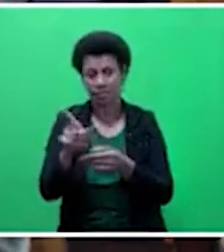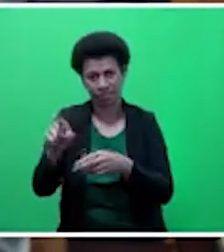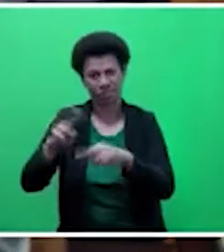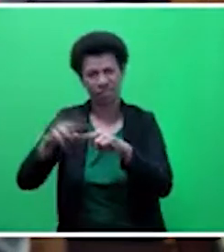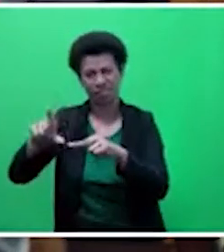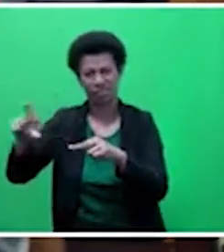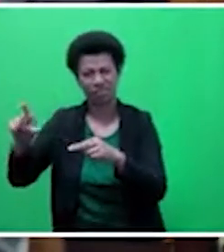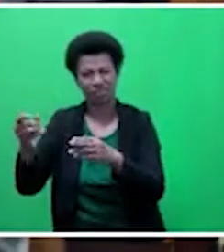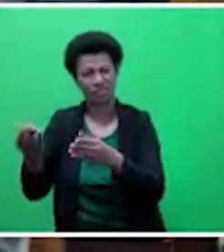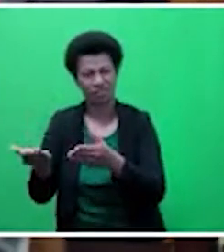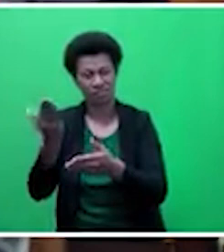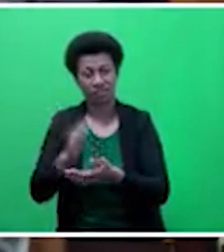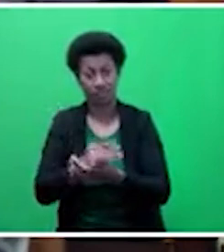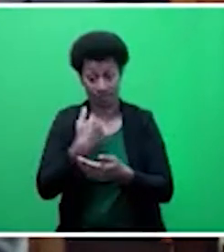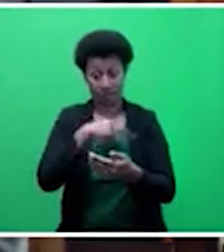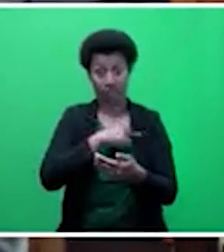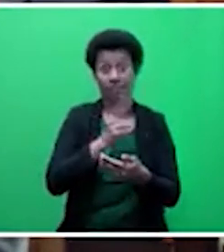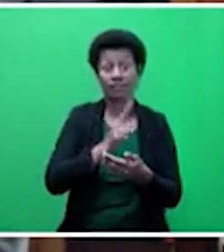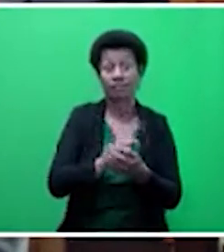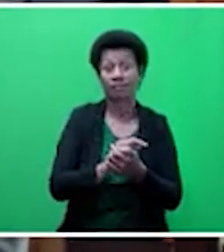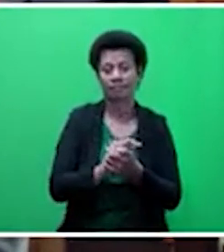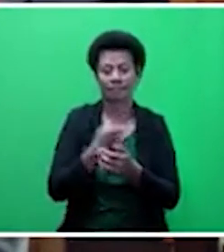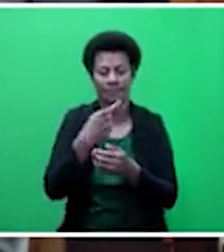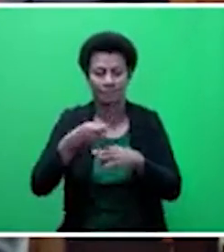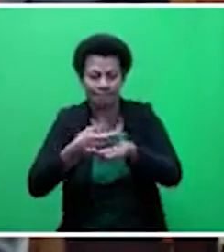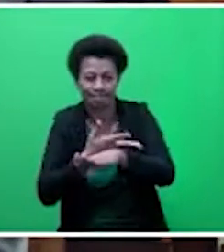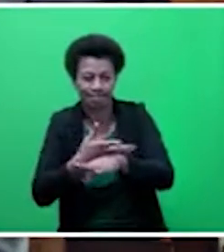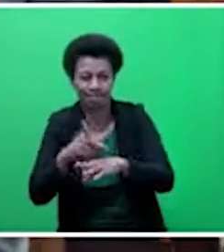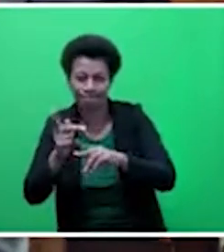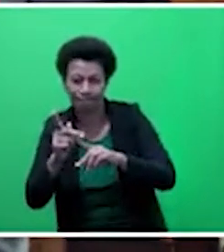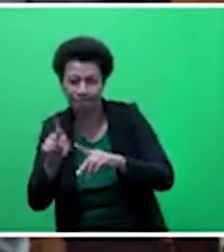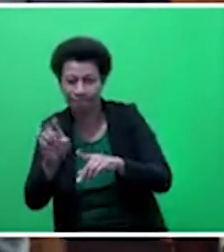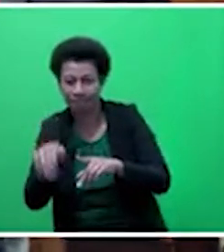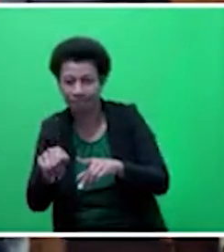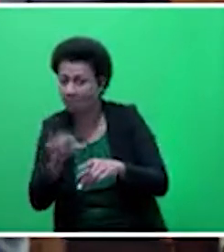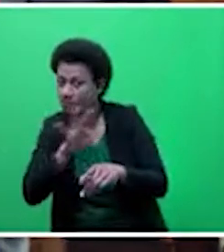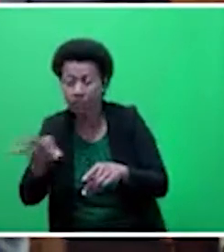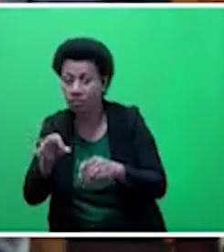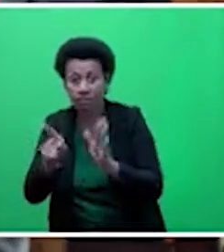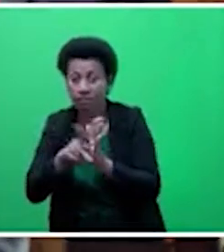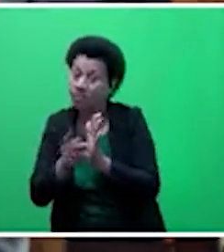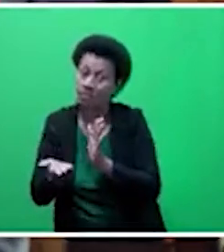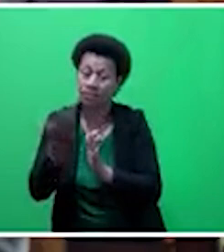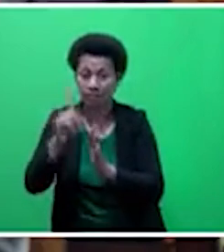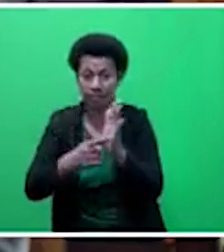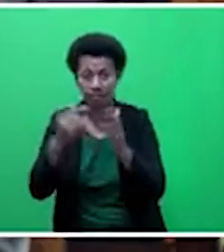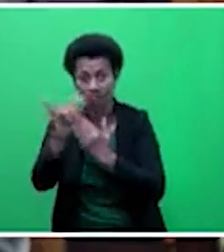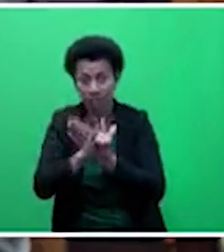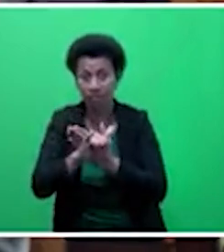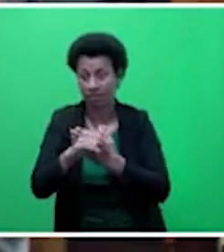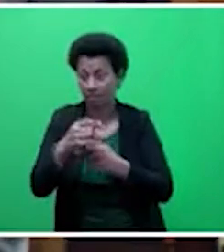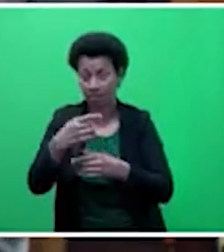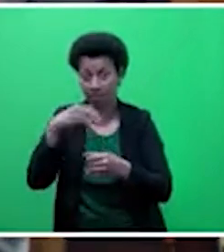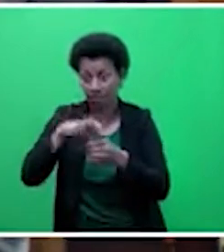political influence over FCCC and said, don't increase the price. It's election year. Election may be in July. July the 30th is the first date we can have elections.